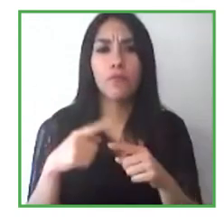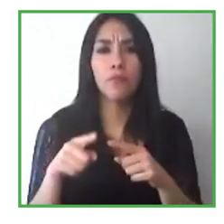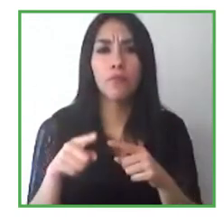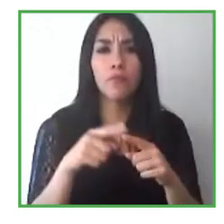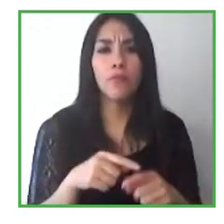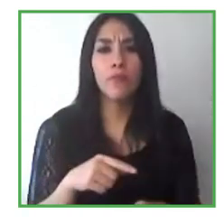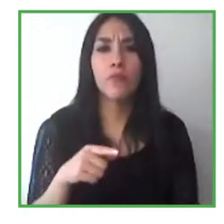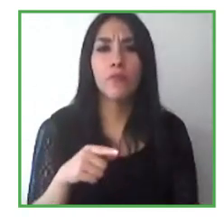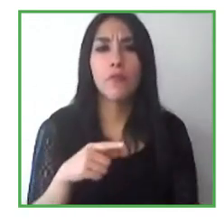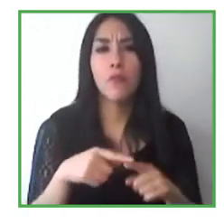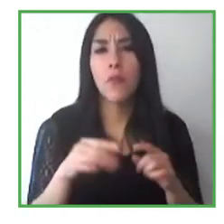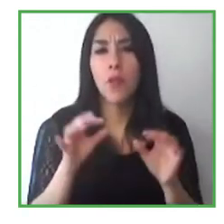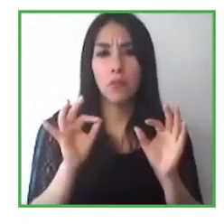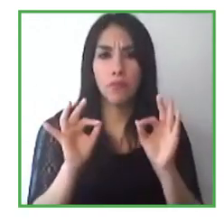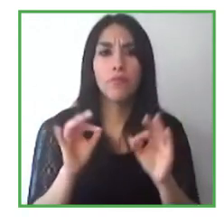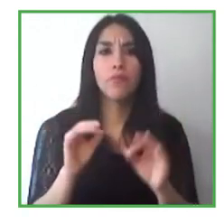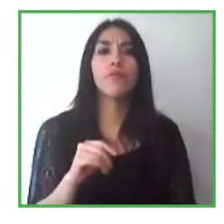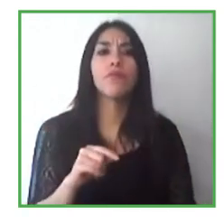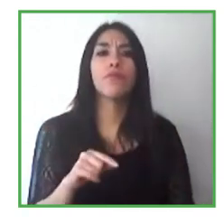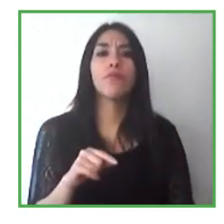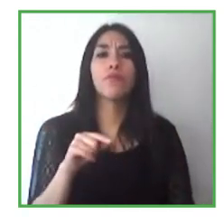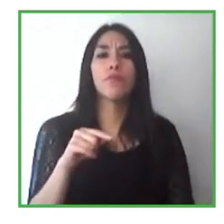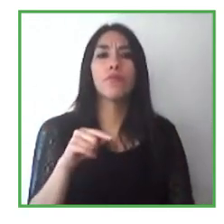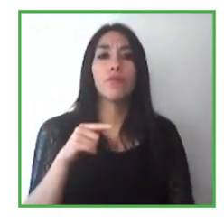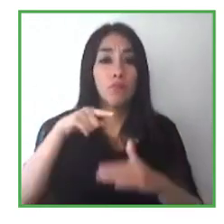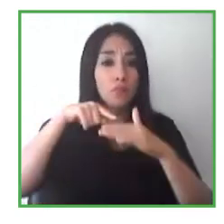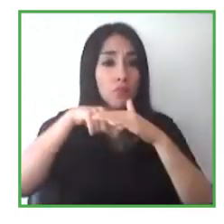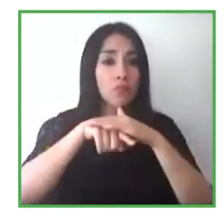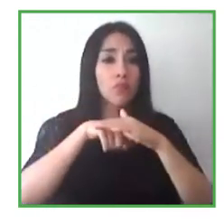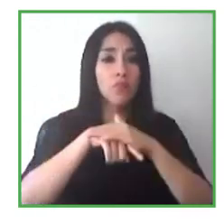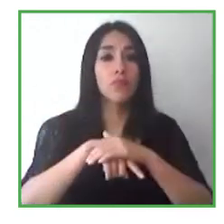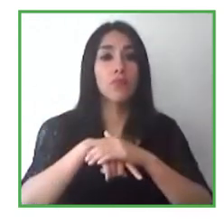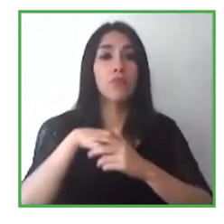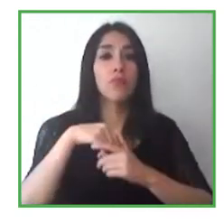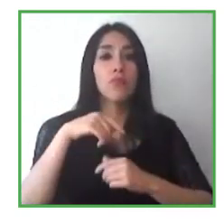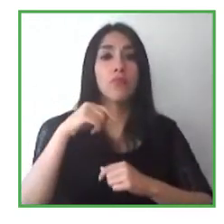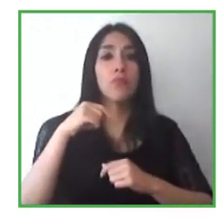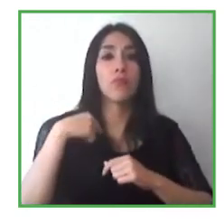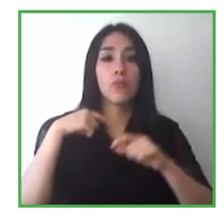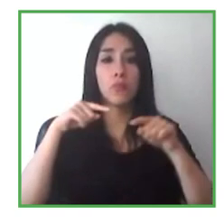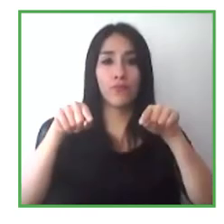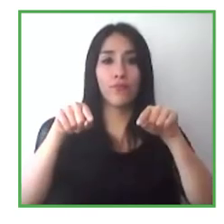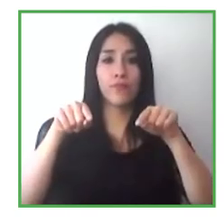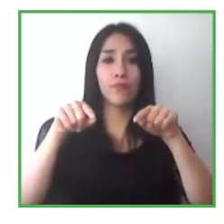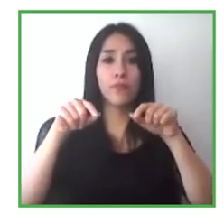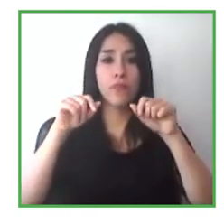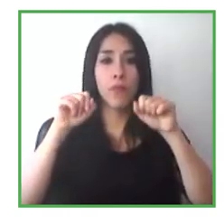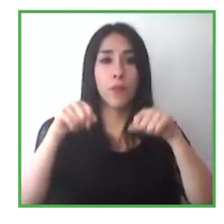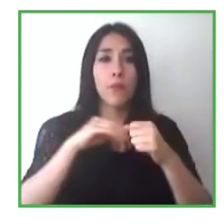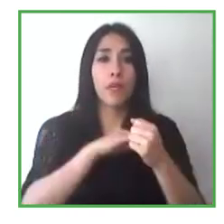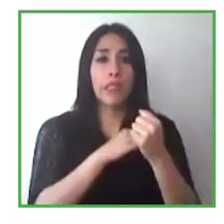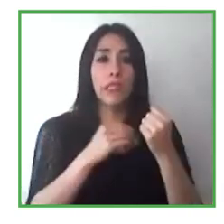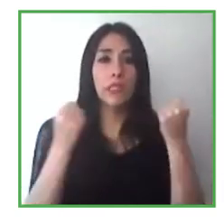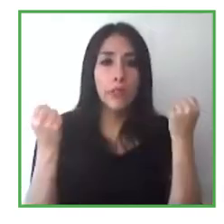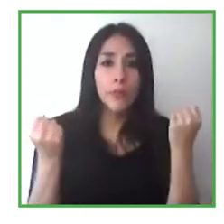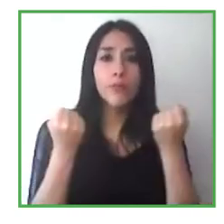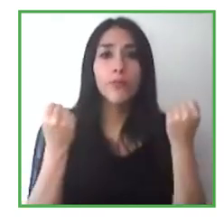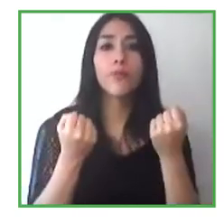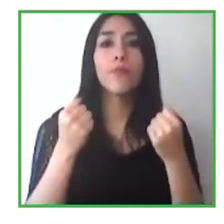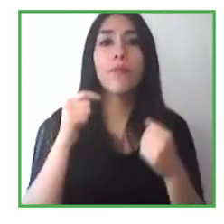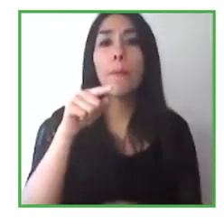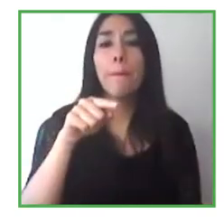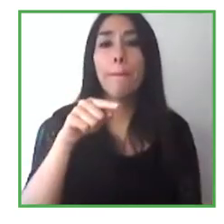that we can truly empower students and employees and entrepreneurs and teachers to continue their work.